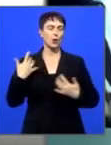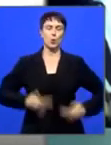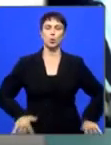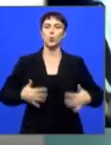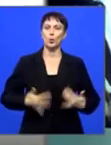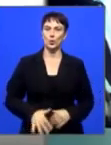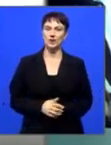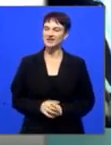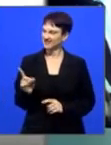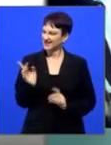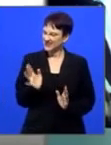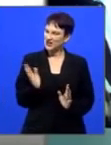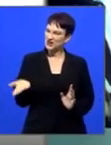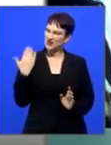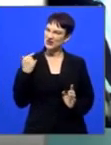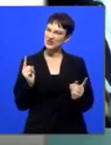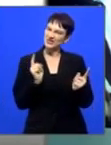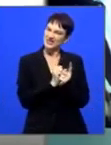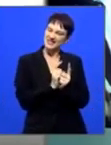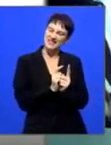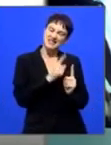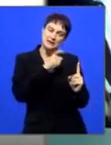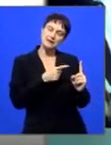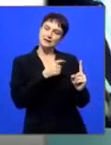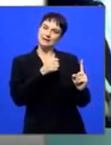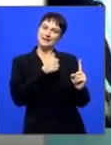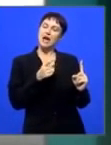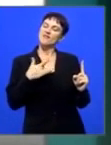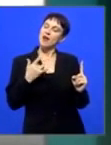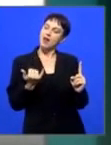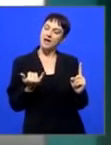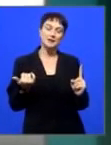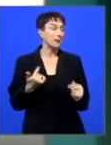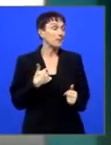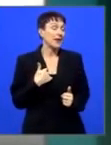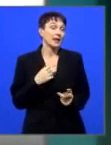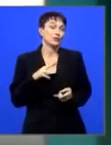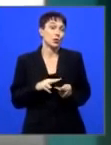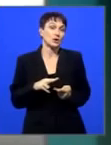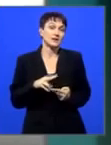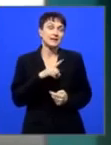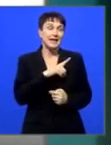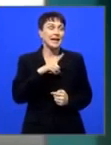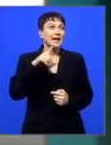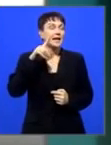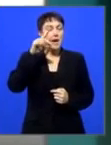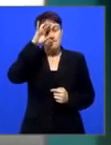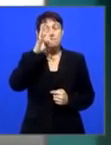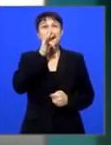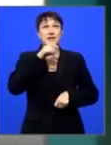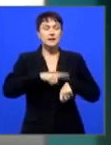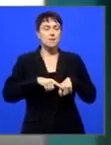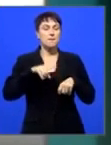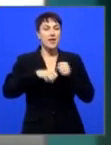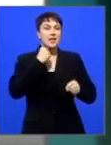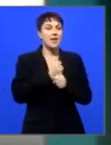about that encounter with the Dada Nelson Mandela. Well, it was very brief. I performed for him. It actually was his 84th birthday. I